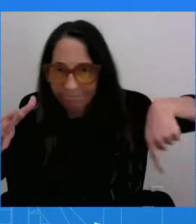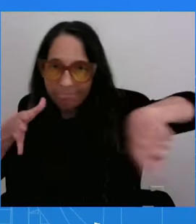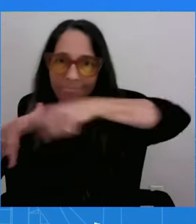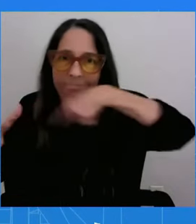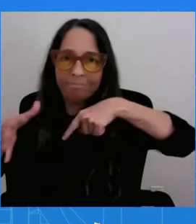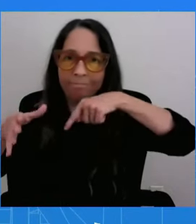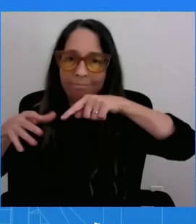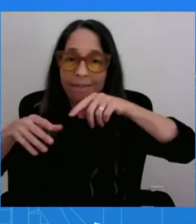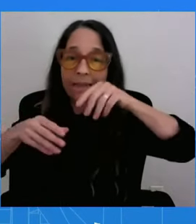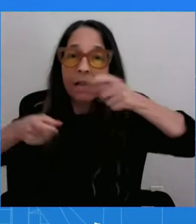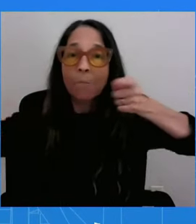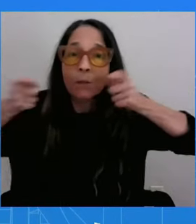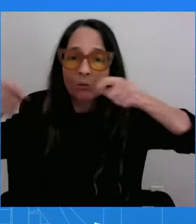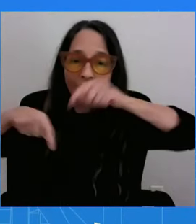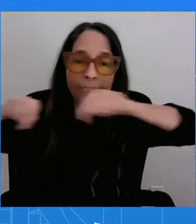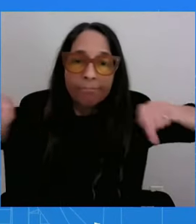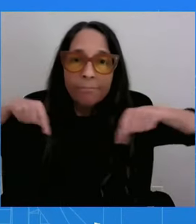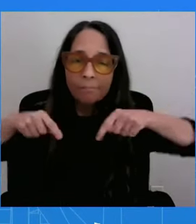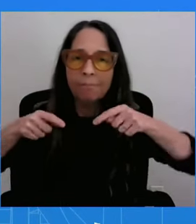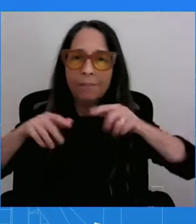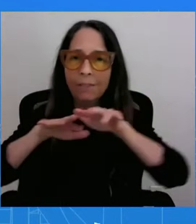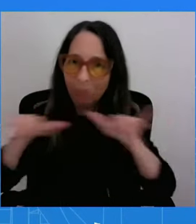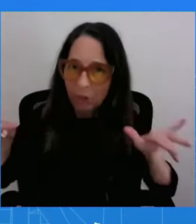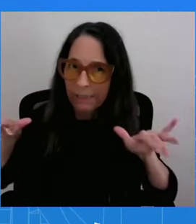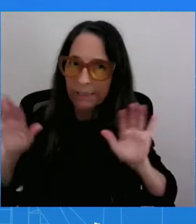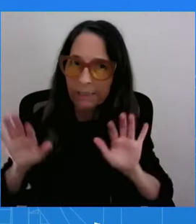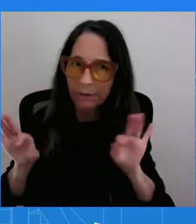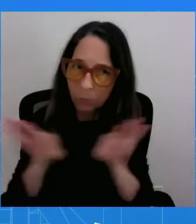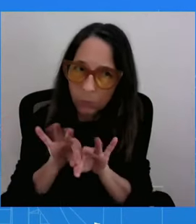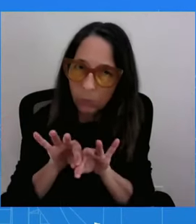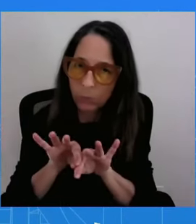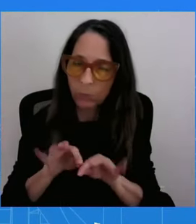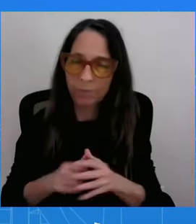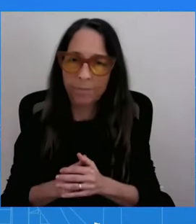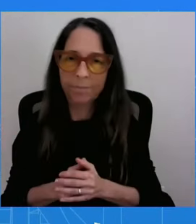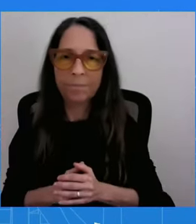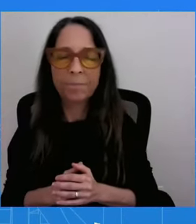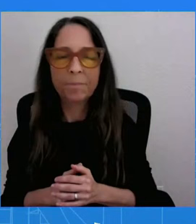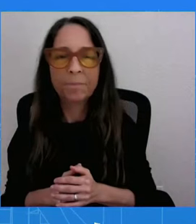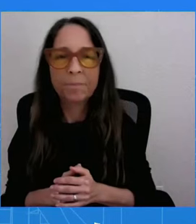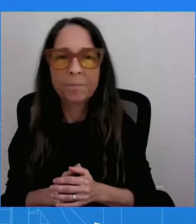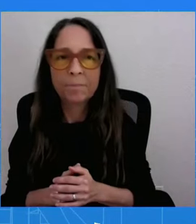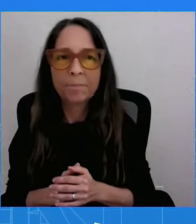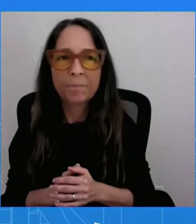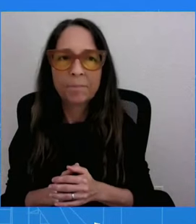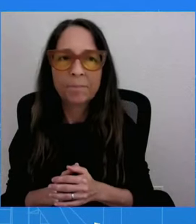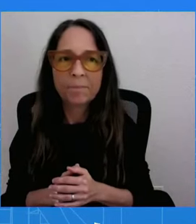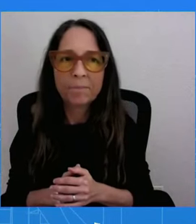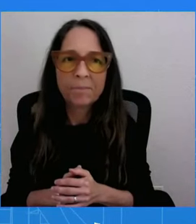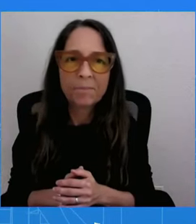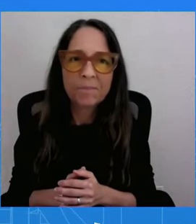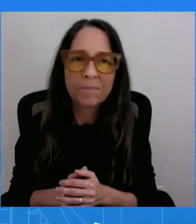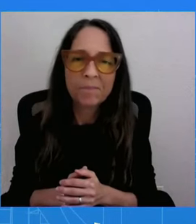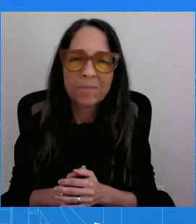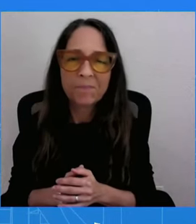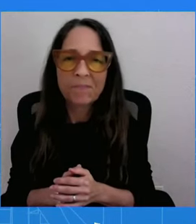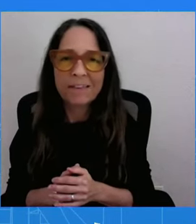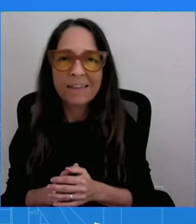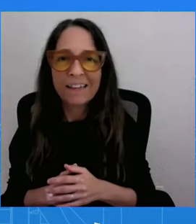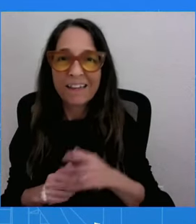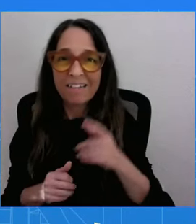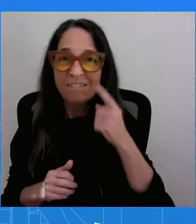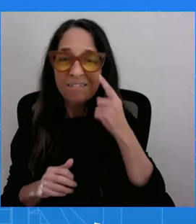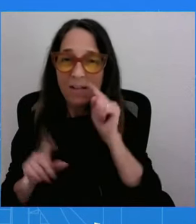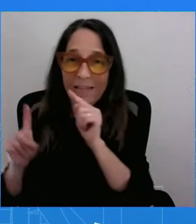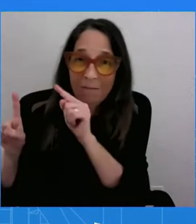And, you know, it is, I think that is the most important thing that matters. I can't speak to everybody